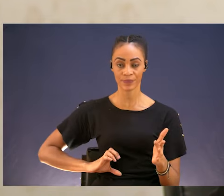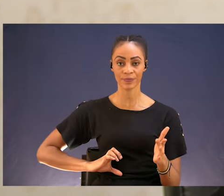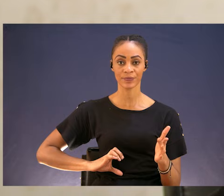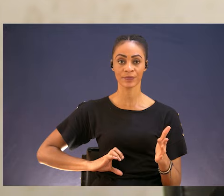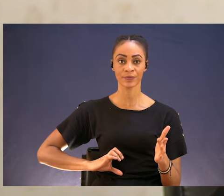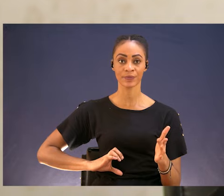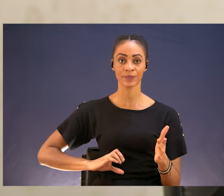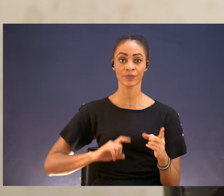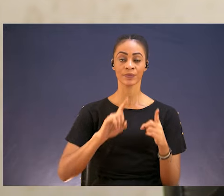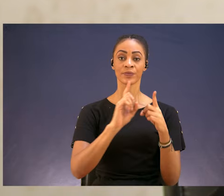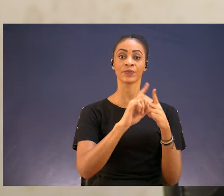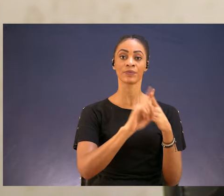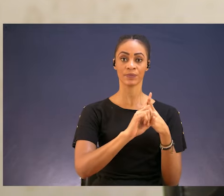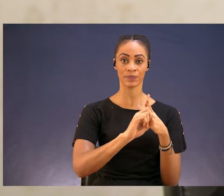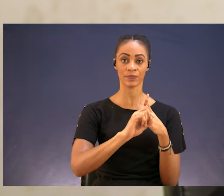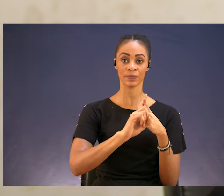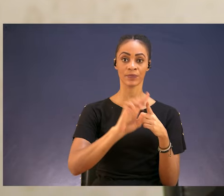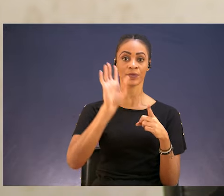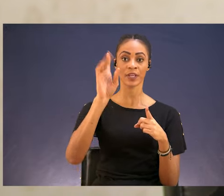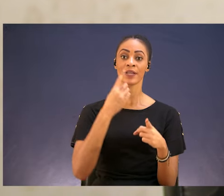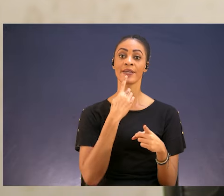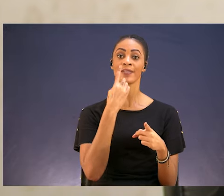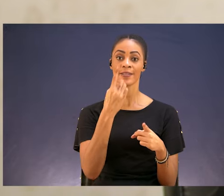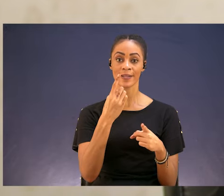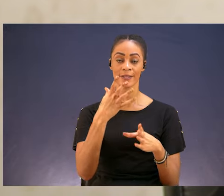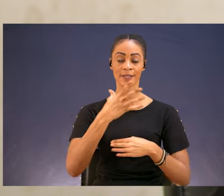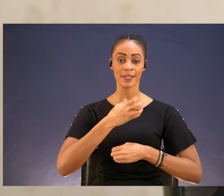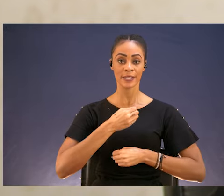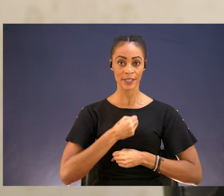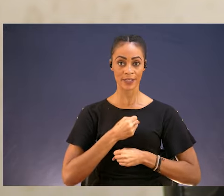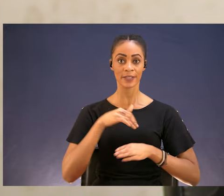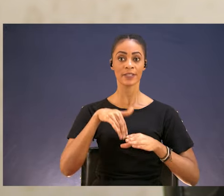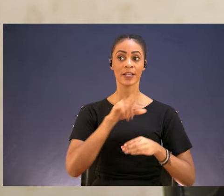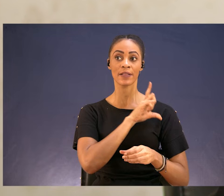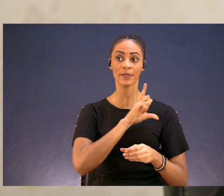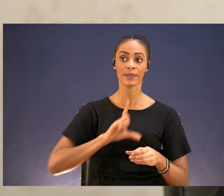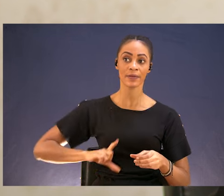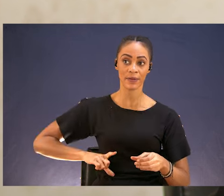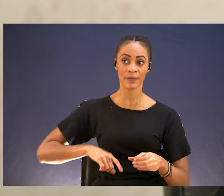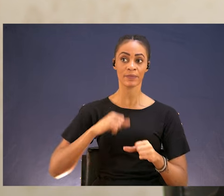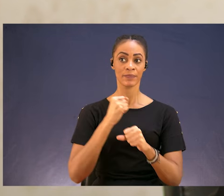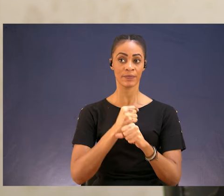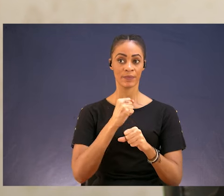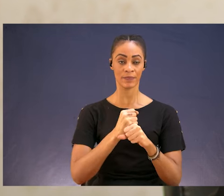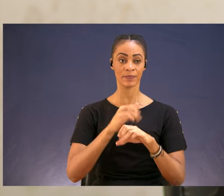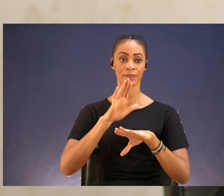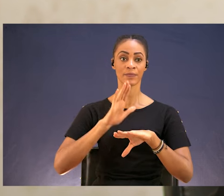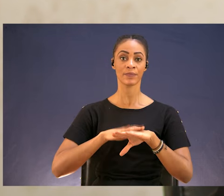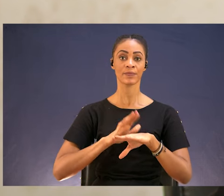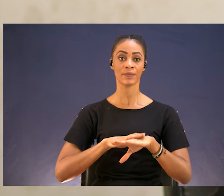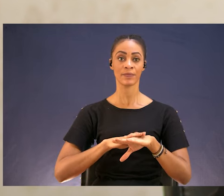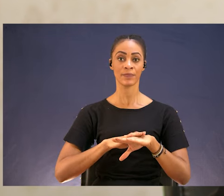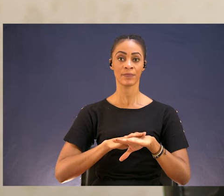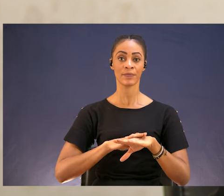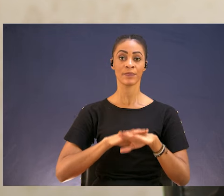that can never be shaken. And so number one, he says, Trust in the Lord and